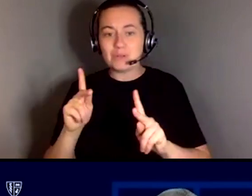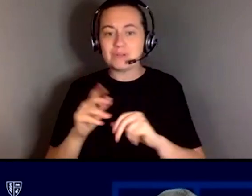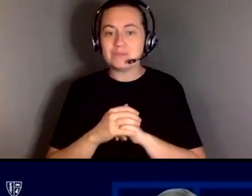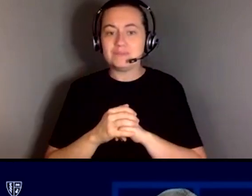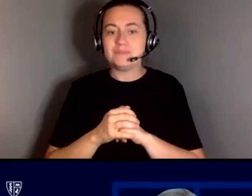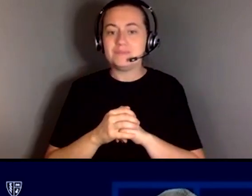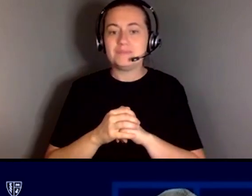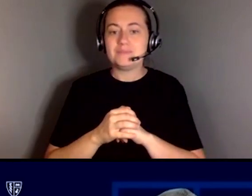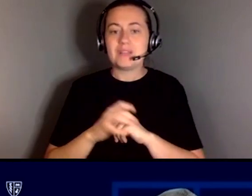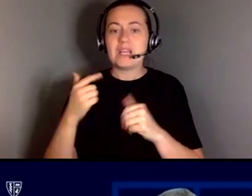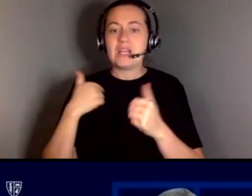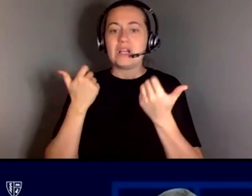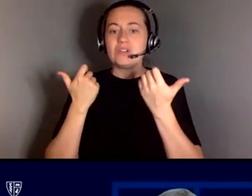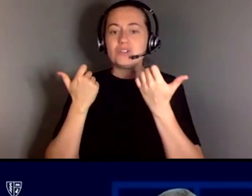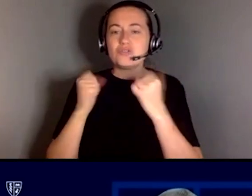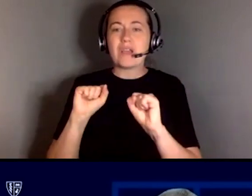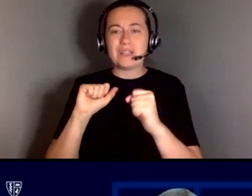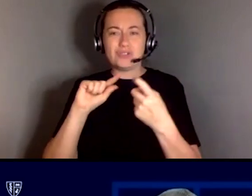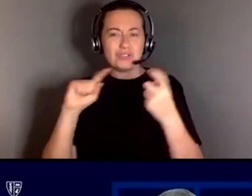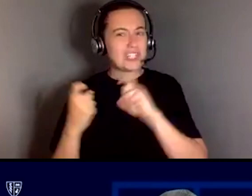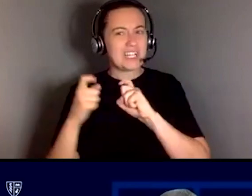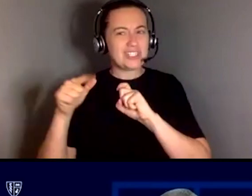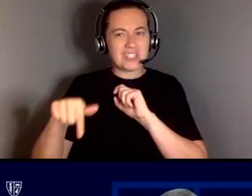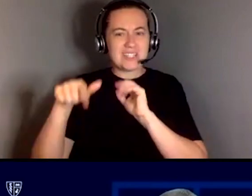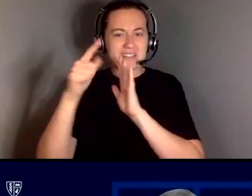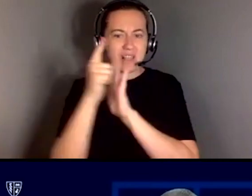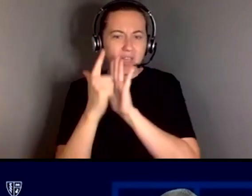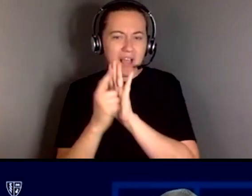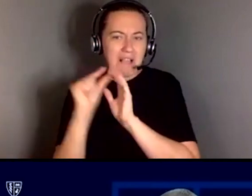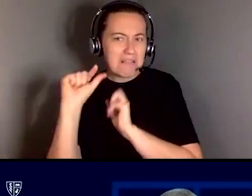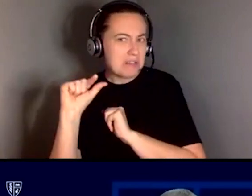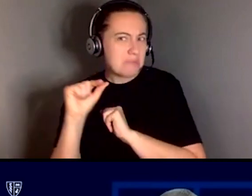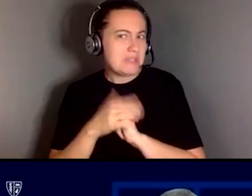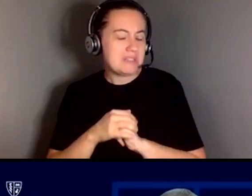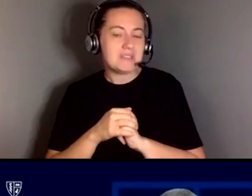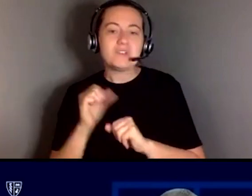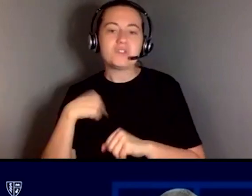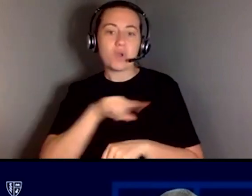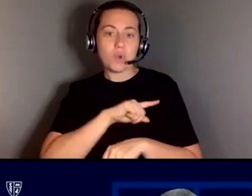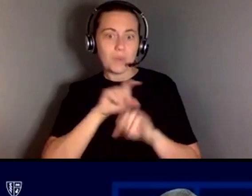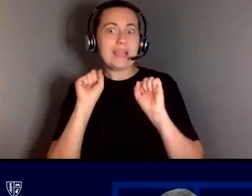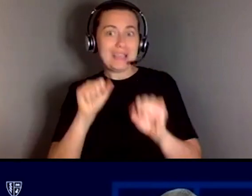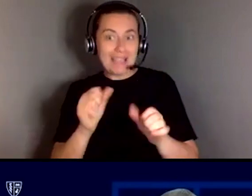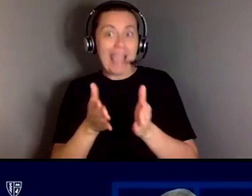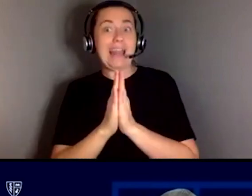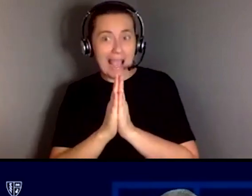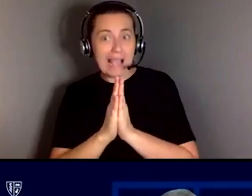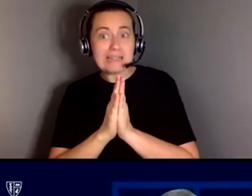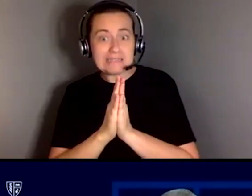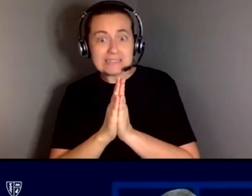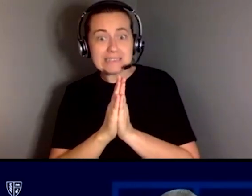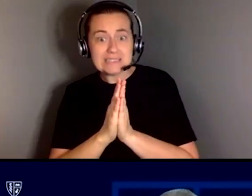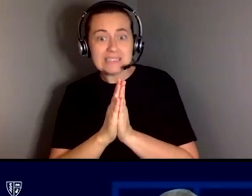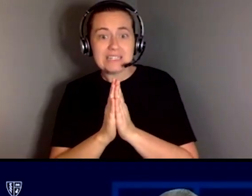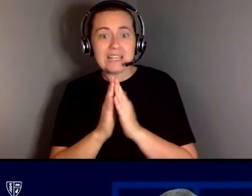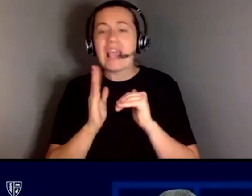try to turn this law around a little bit um so that we can be asking a question at least in a